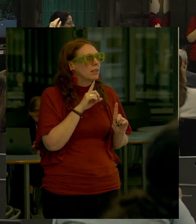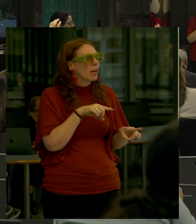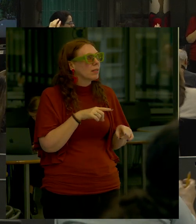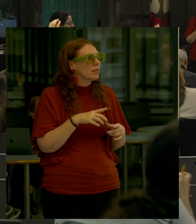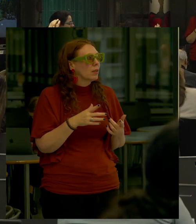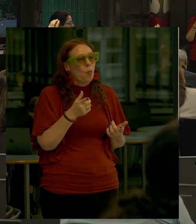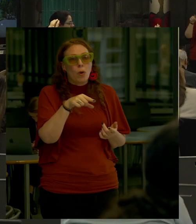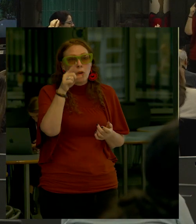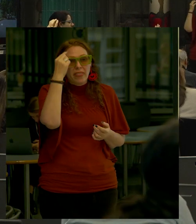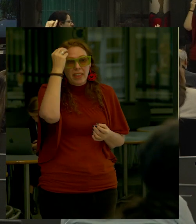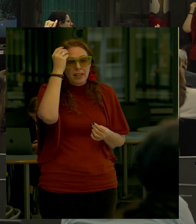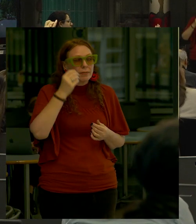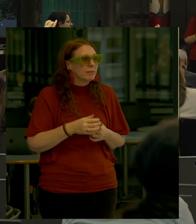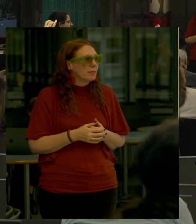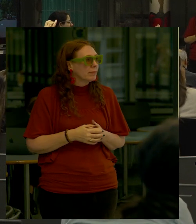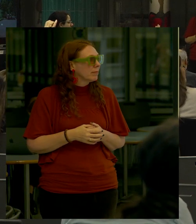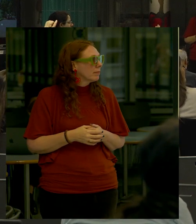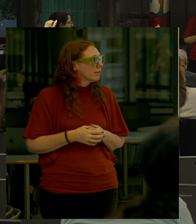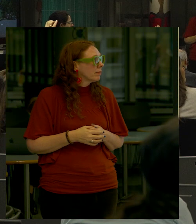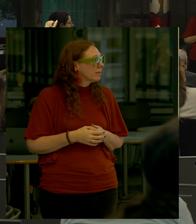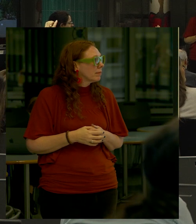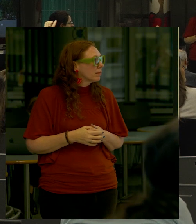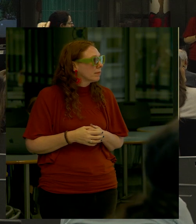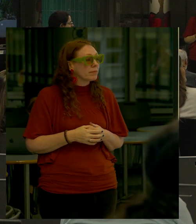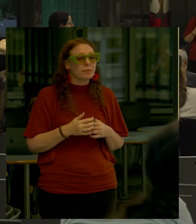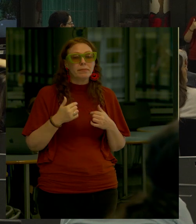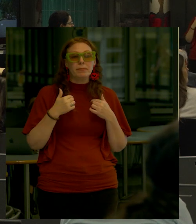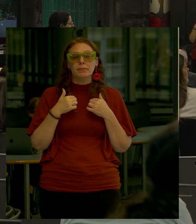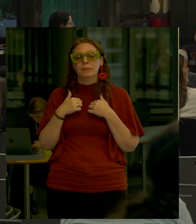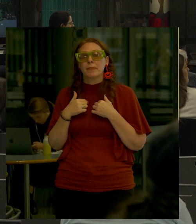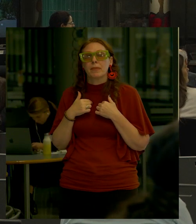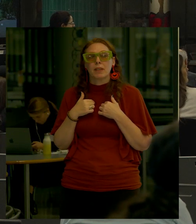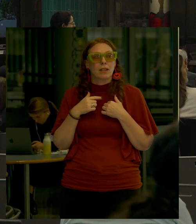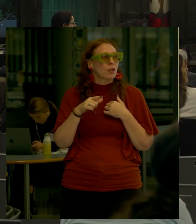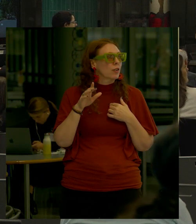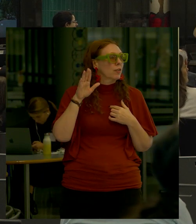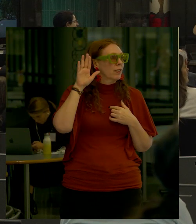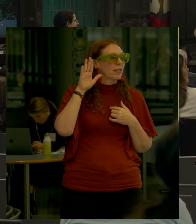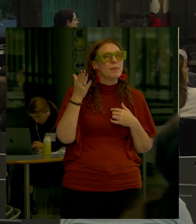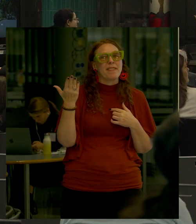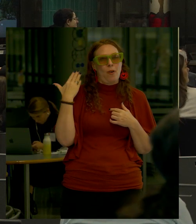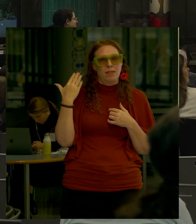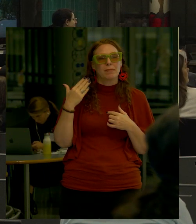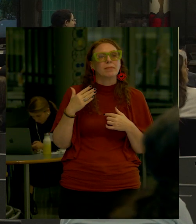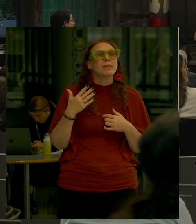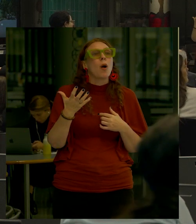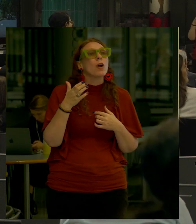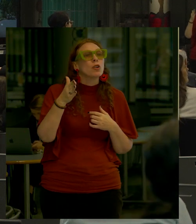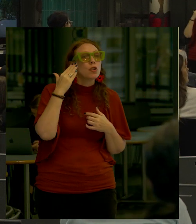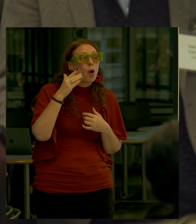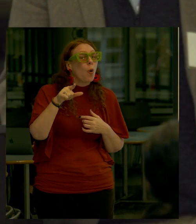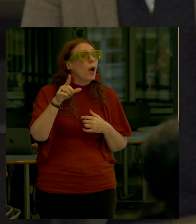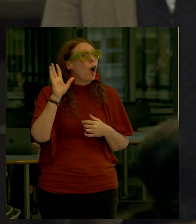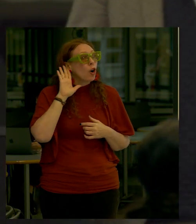What you think I mean maybe you like the new thing If I can just, because I know that you've raised this before And so I want you to know